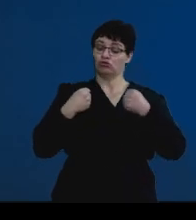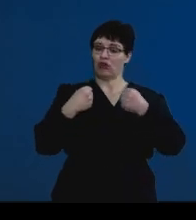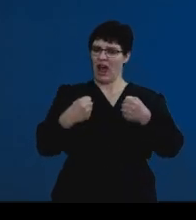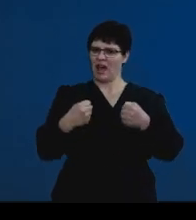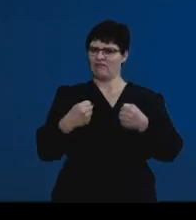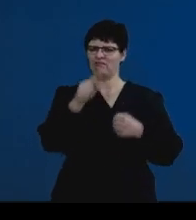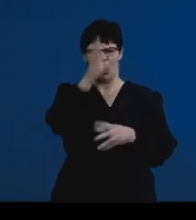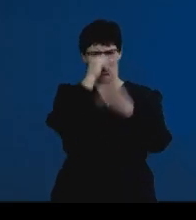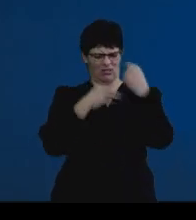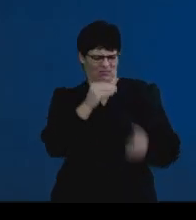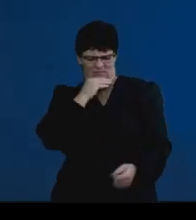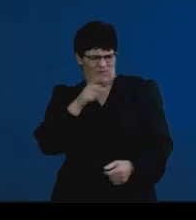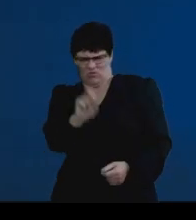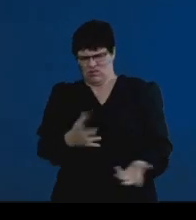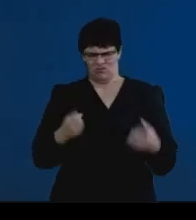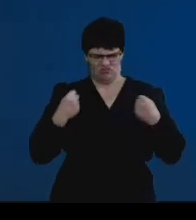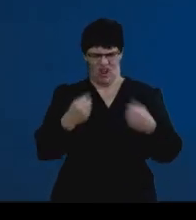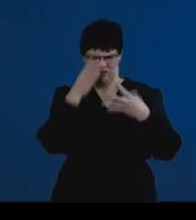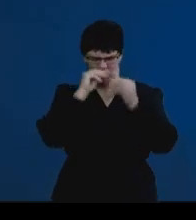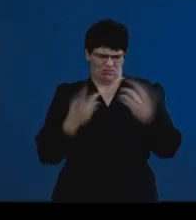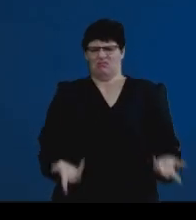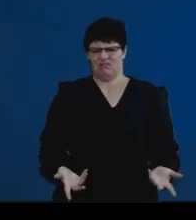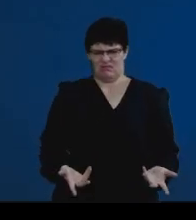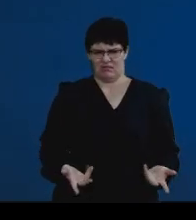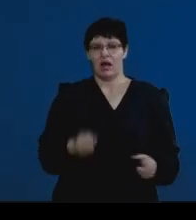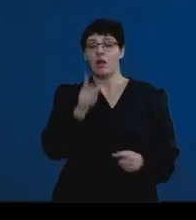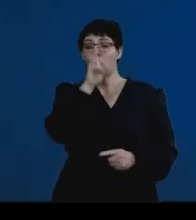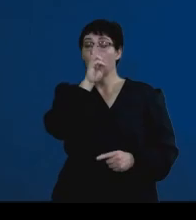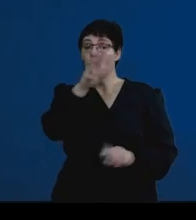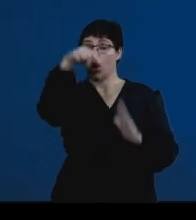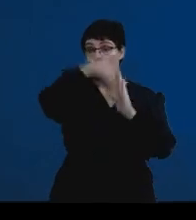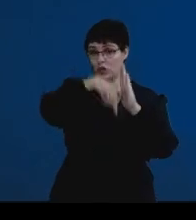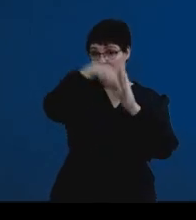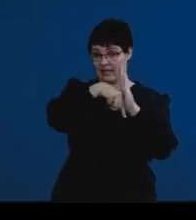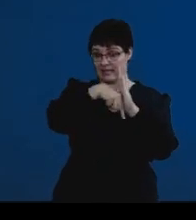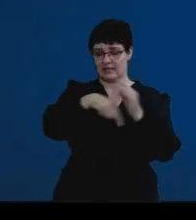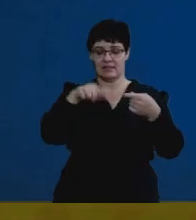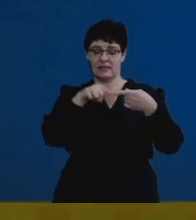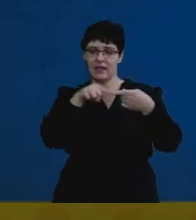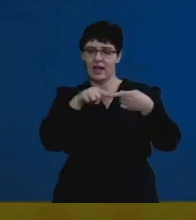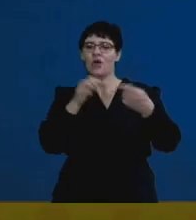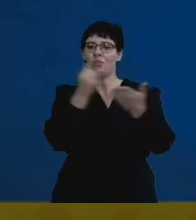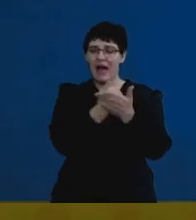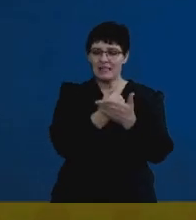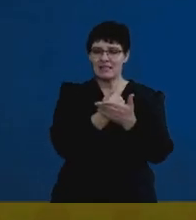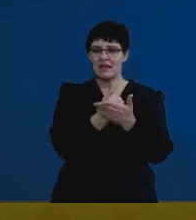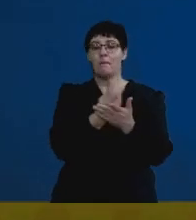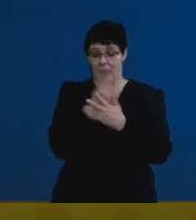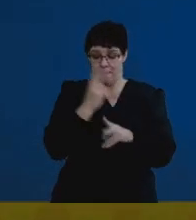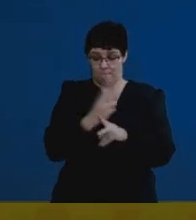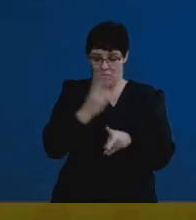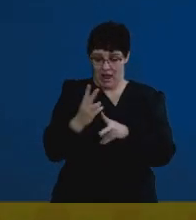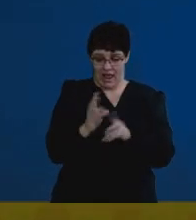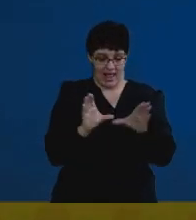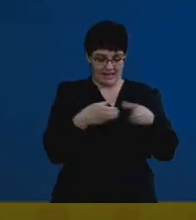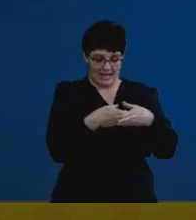What do I mean by that? So when we look at content, this is the content that you need to refer to when preparing for